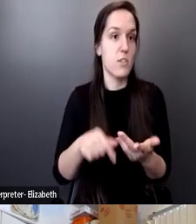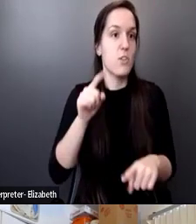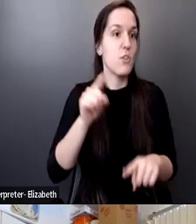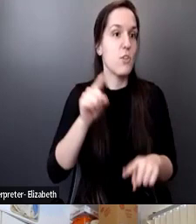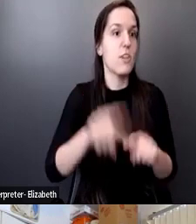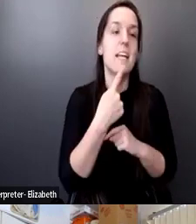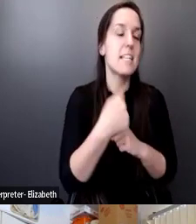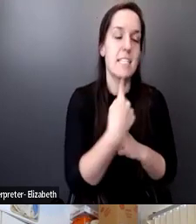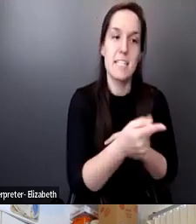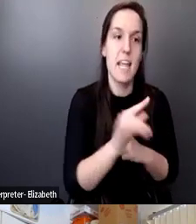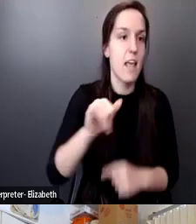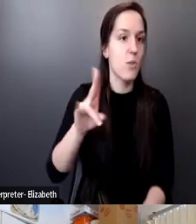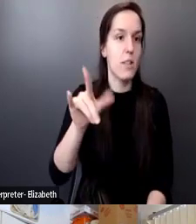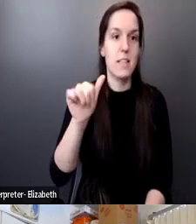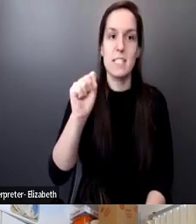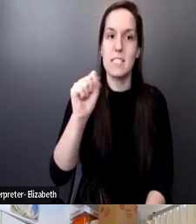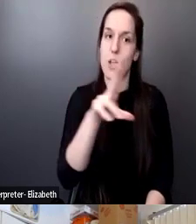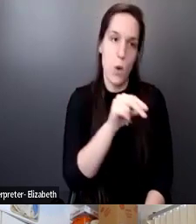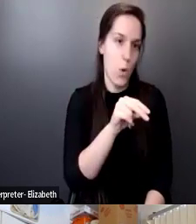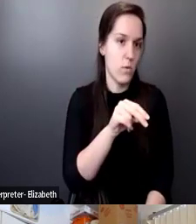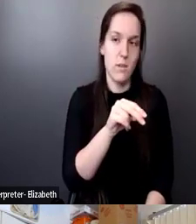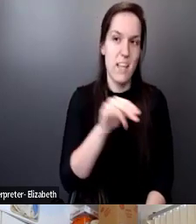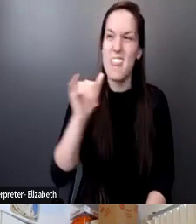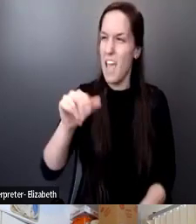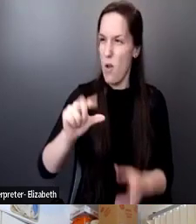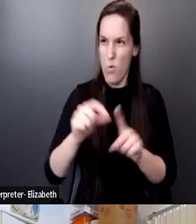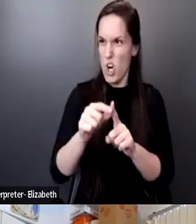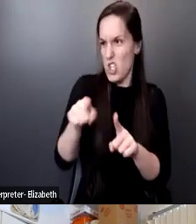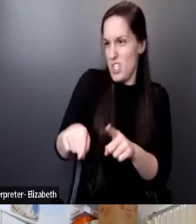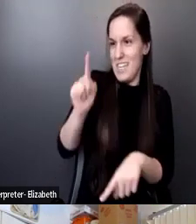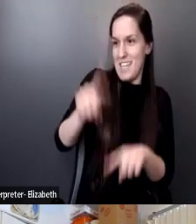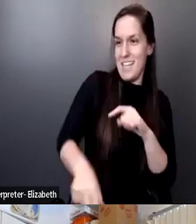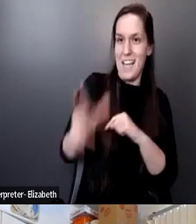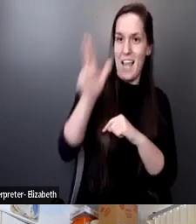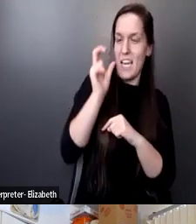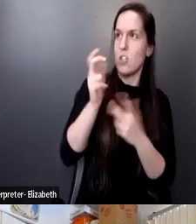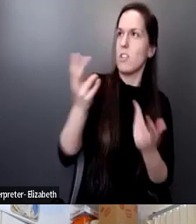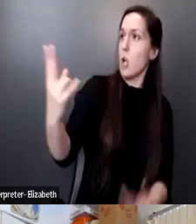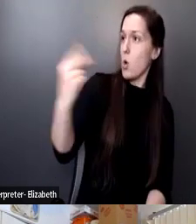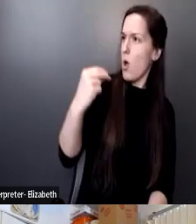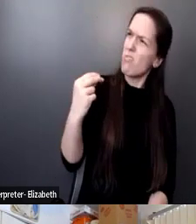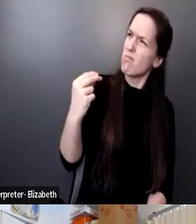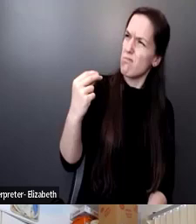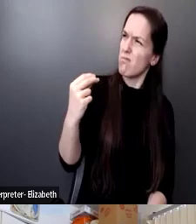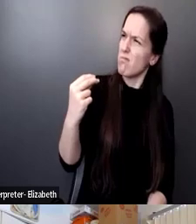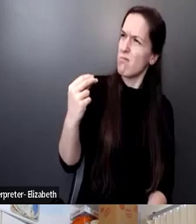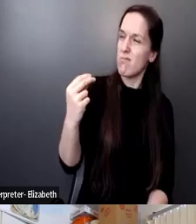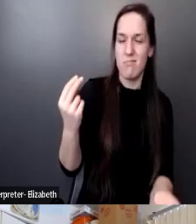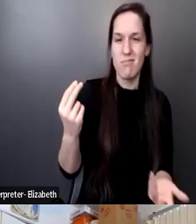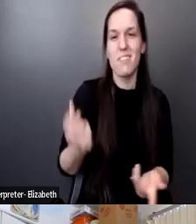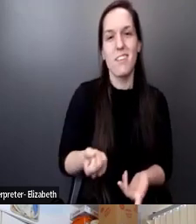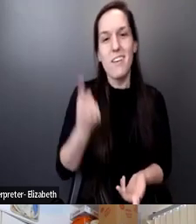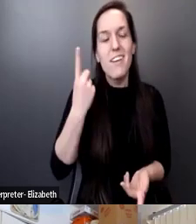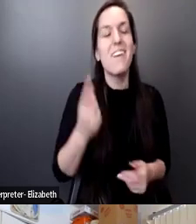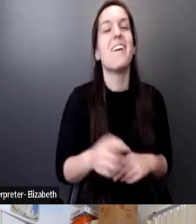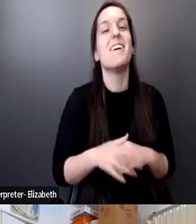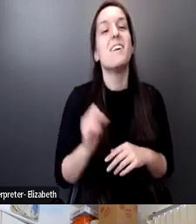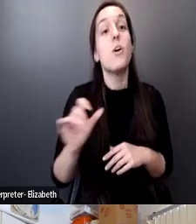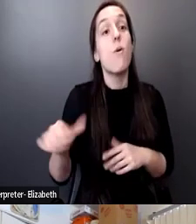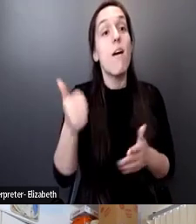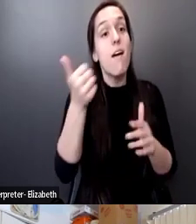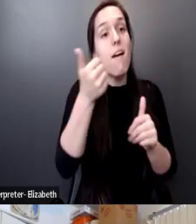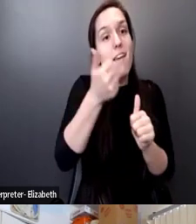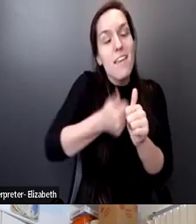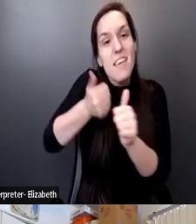to Julissa, but that she doesn't hear that word ever. But every single weekend, she is out at churches and others